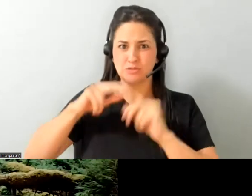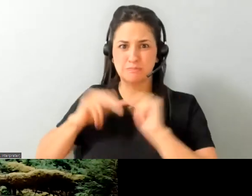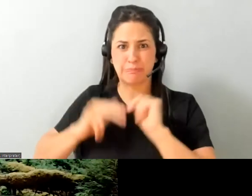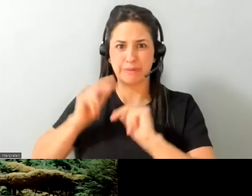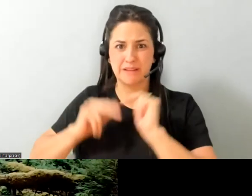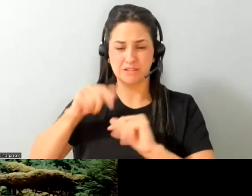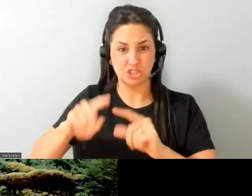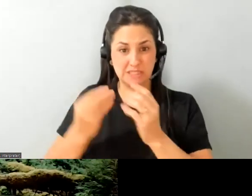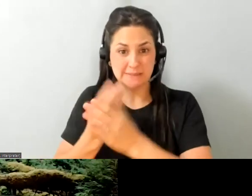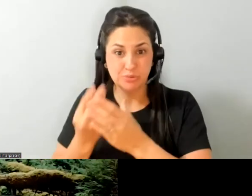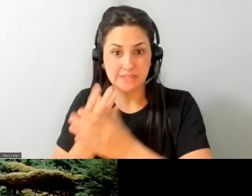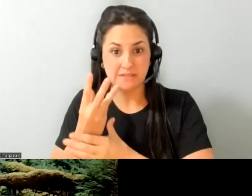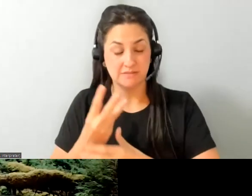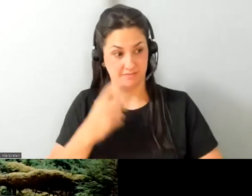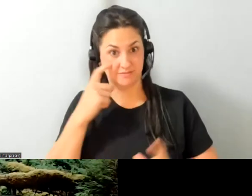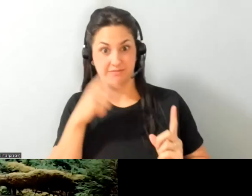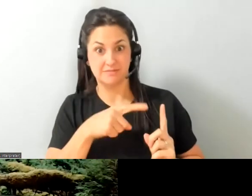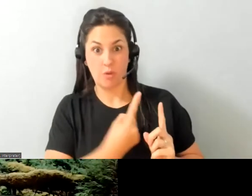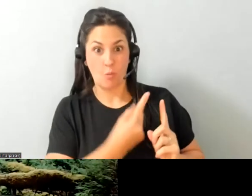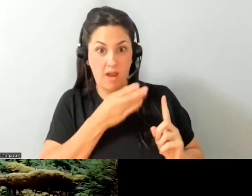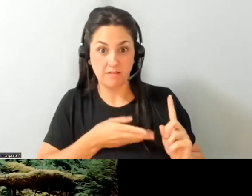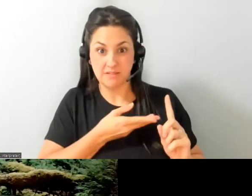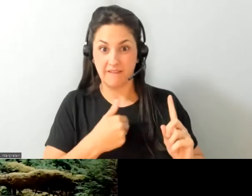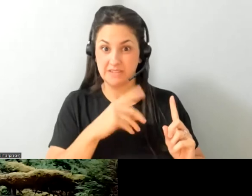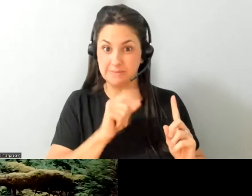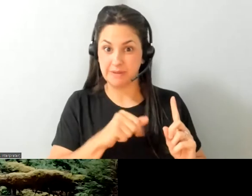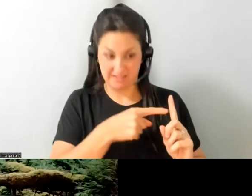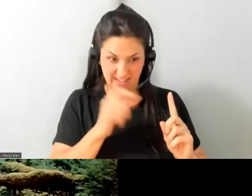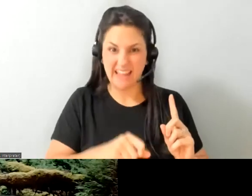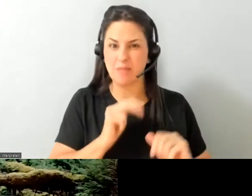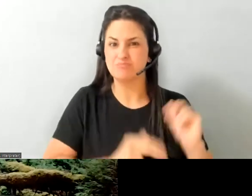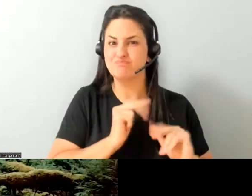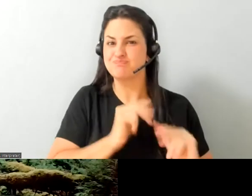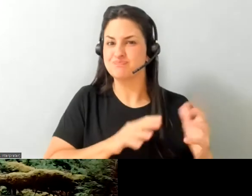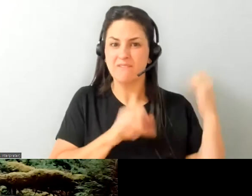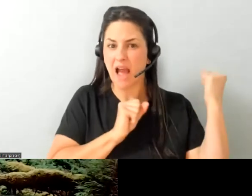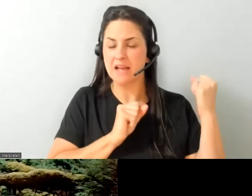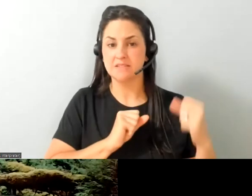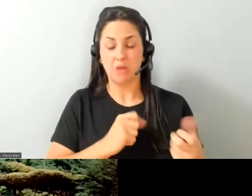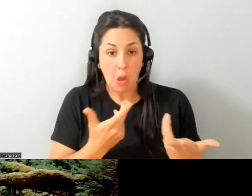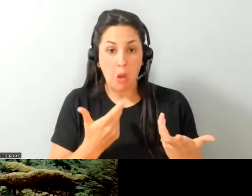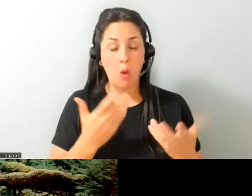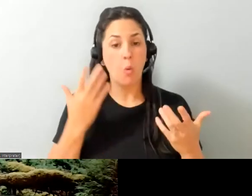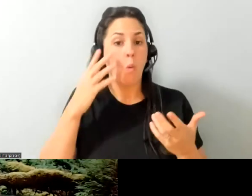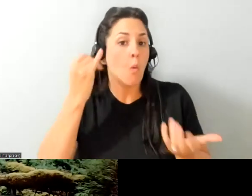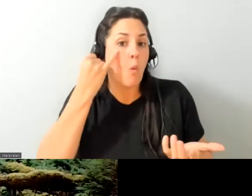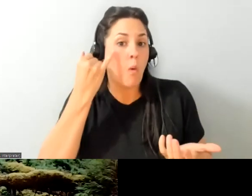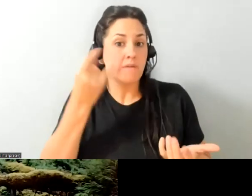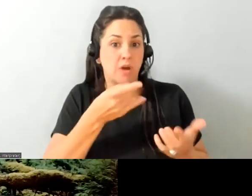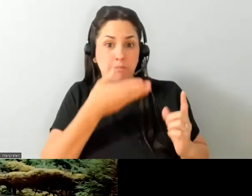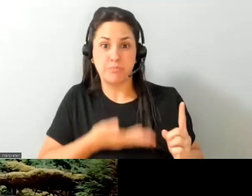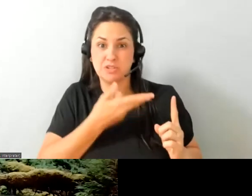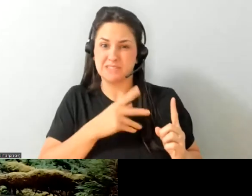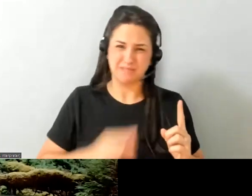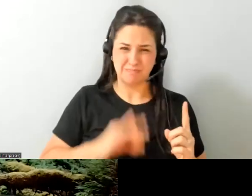we talked about you know is there opportunities for specializations and they're like what do you mean what about someone that just wanted to build bicycles oh that would be a